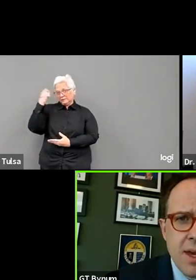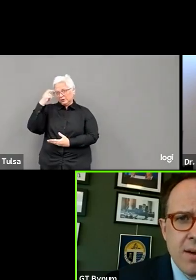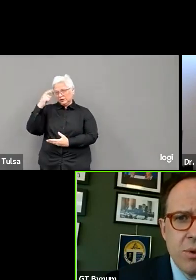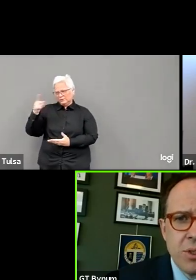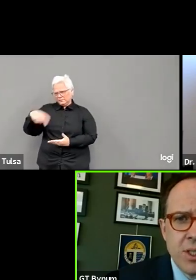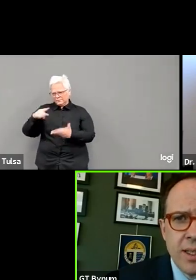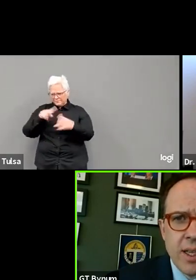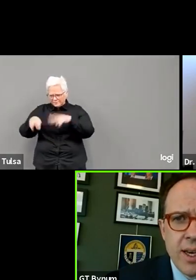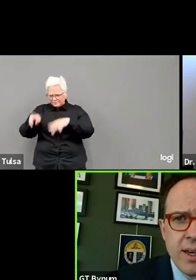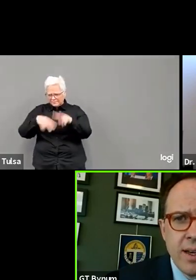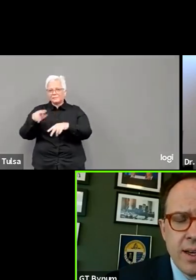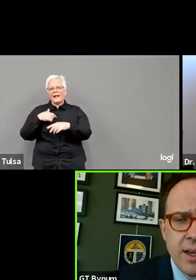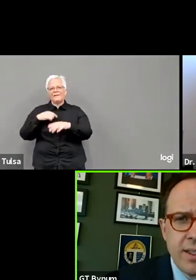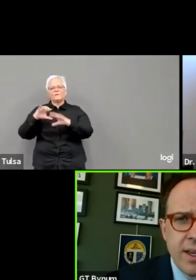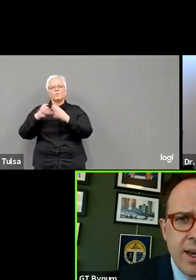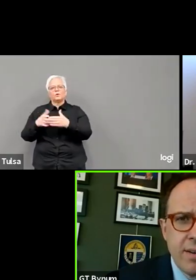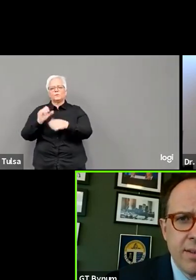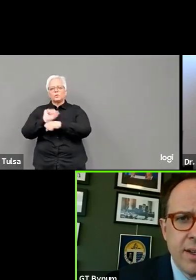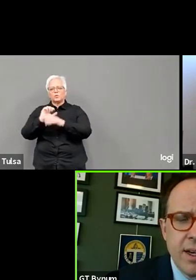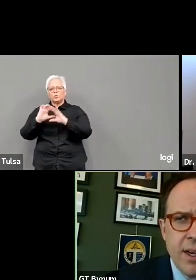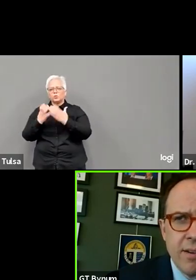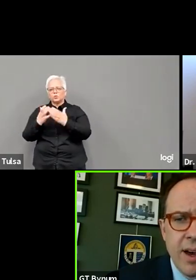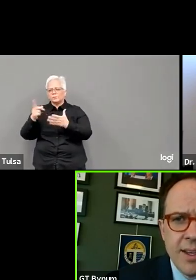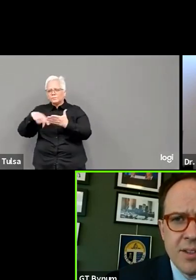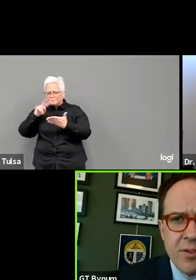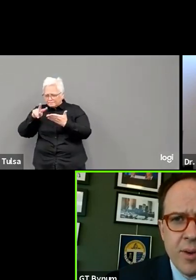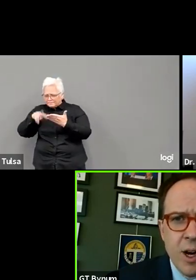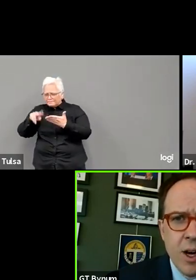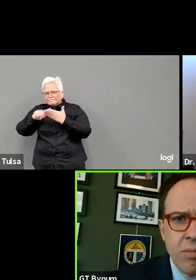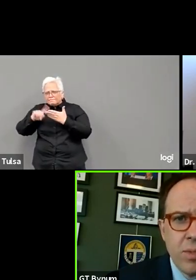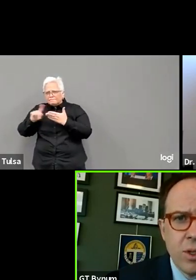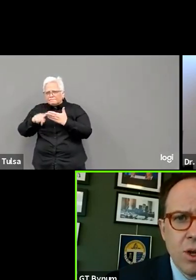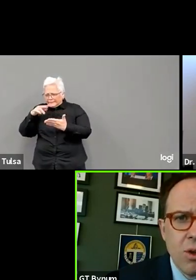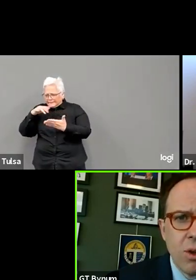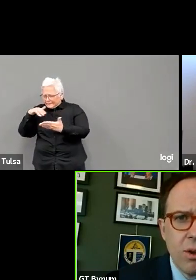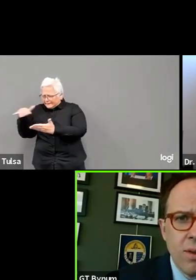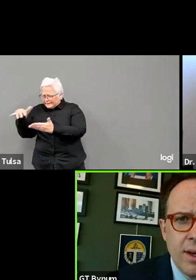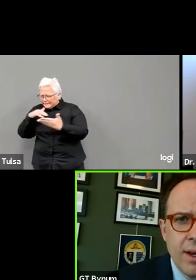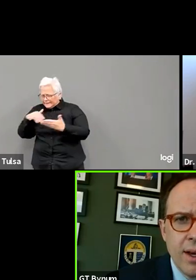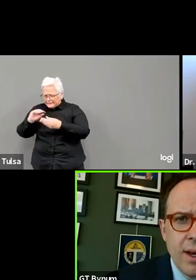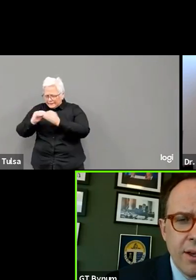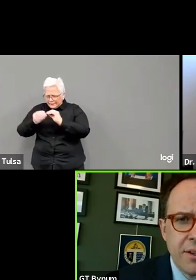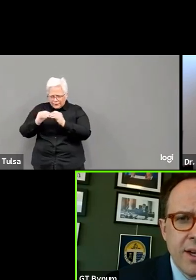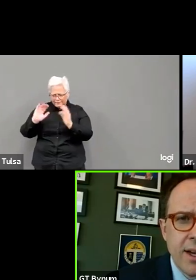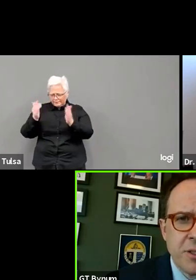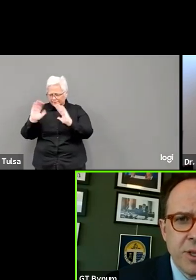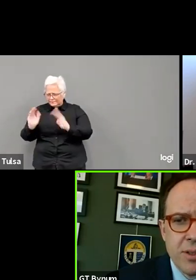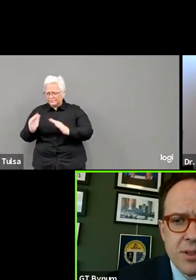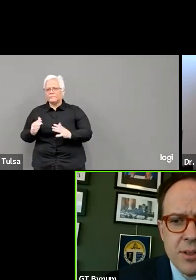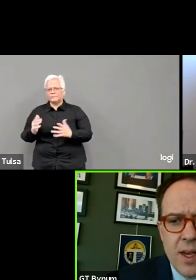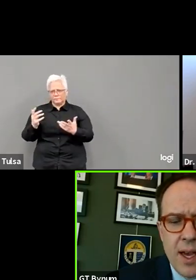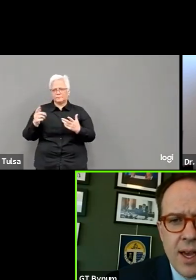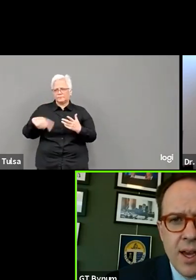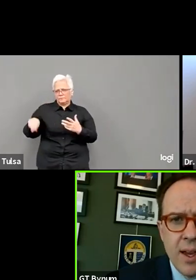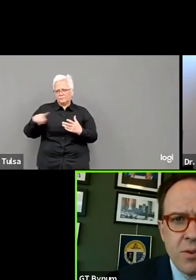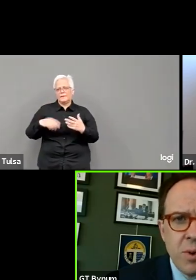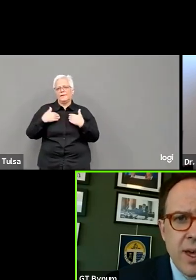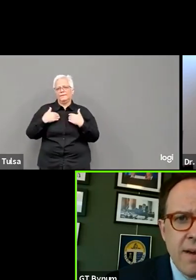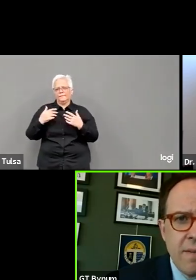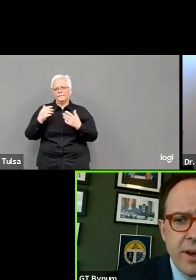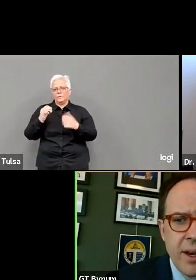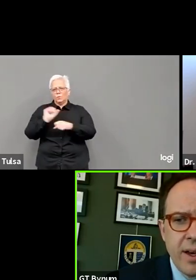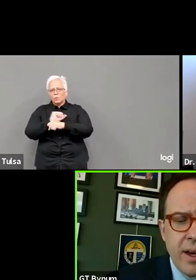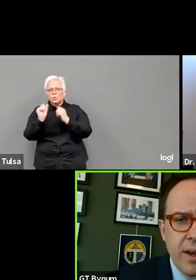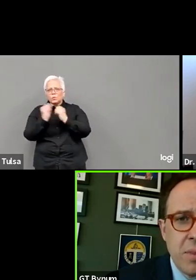meet routinely to get advice from our local healthcare experts. And